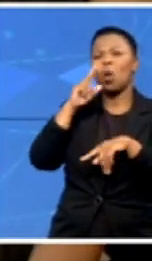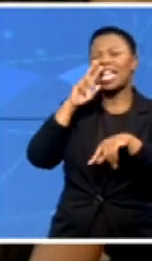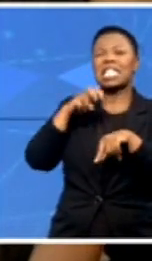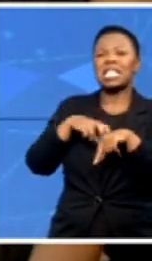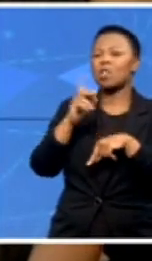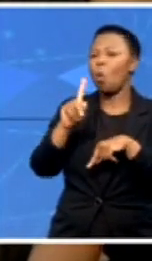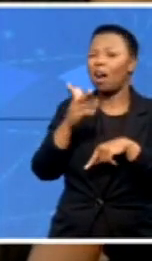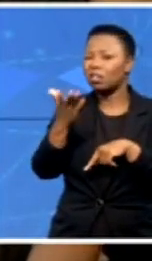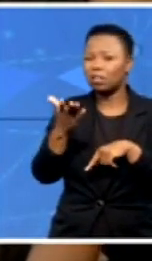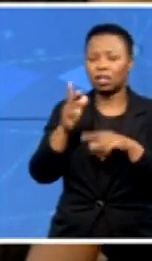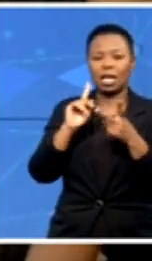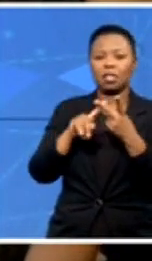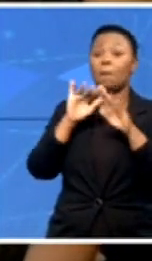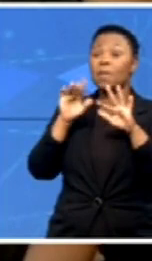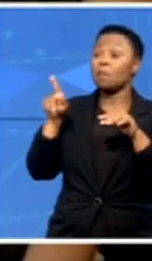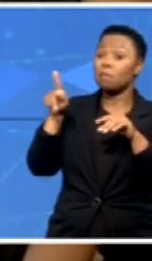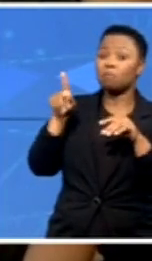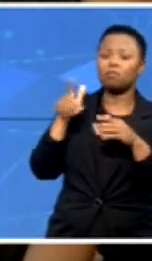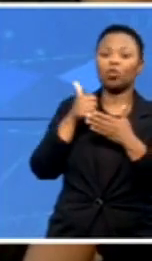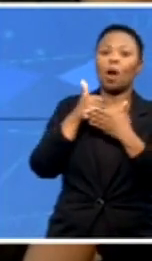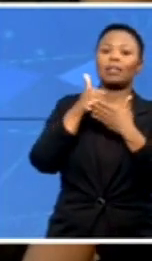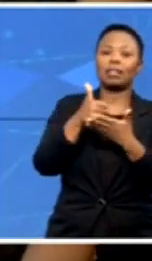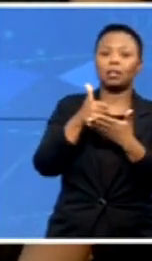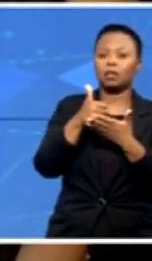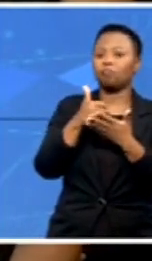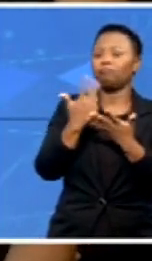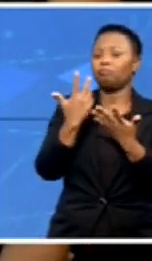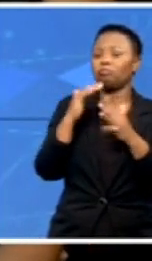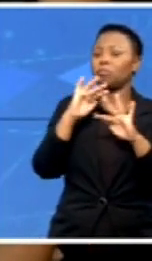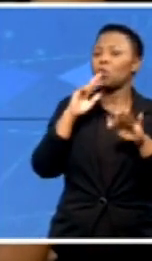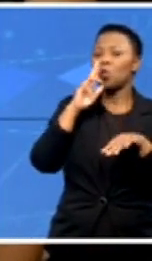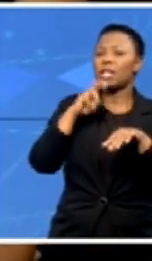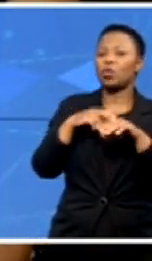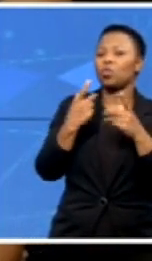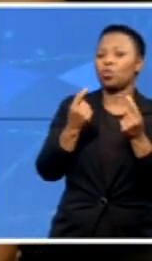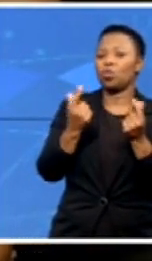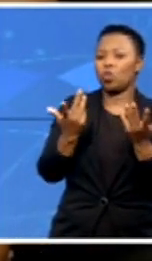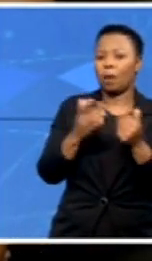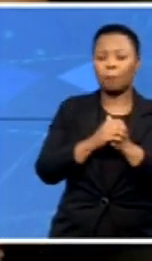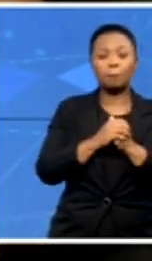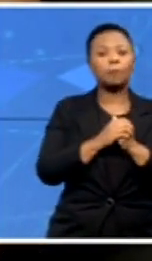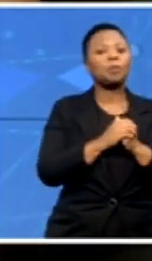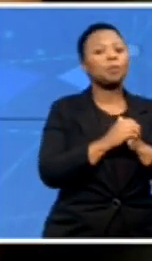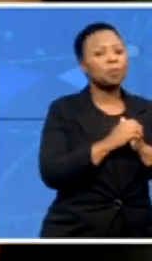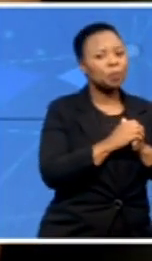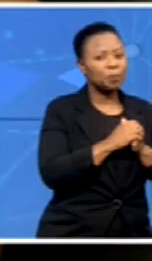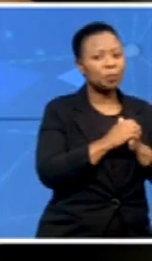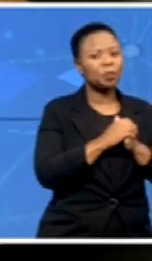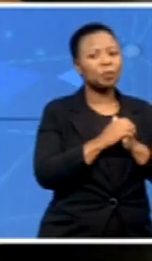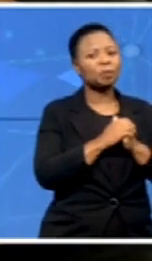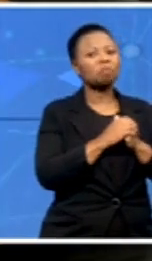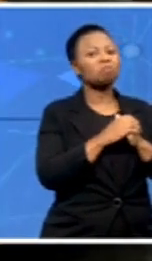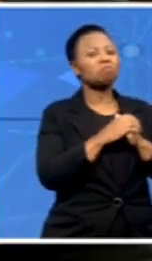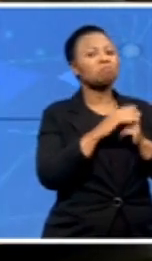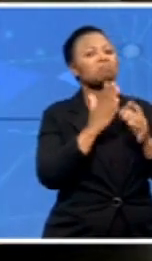you for your dream to come to realisation. I like there's different things that need to be taken into